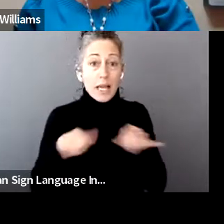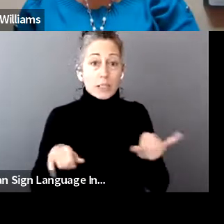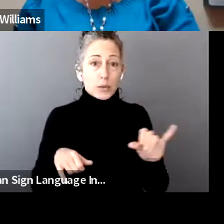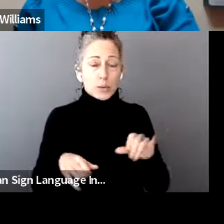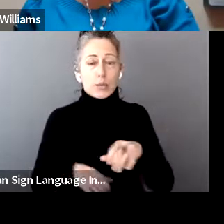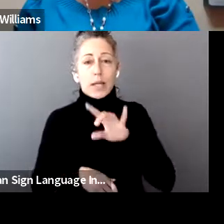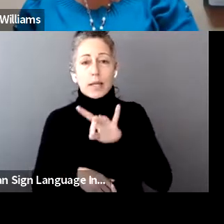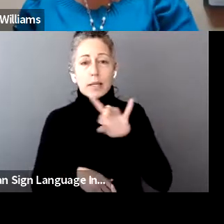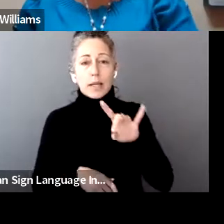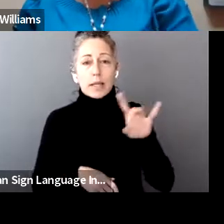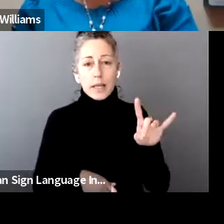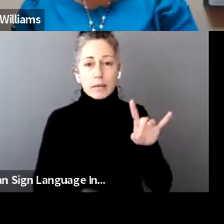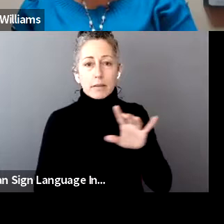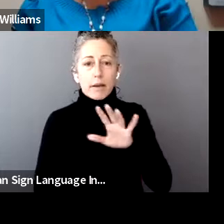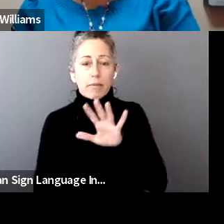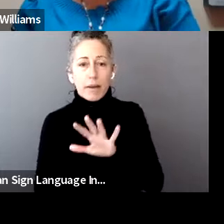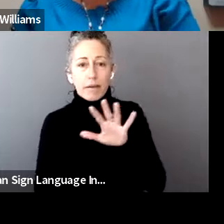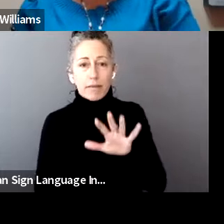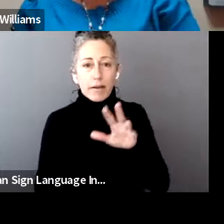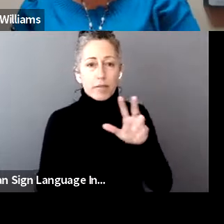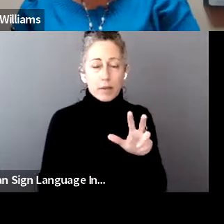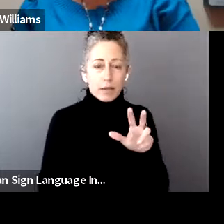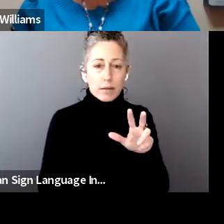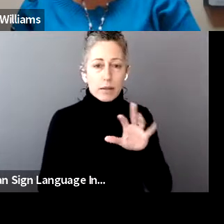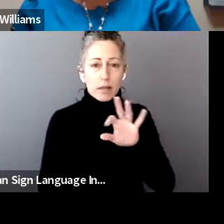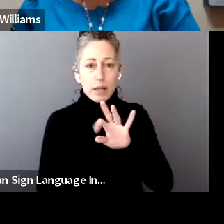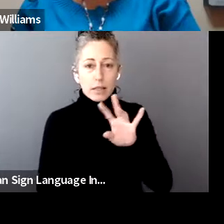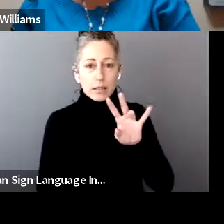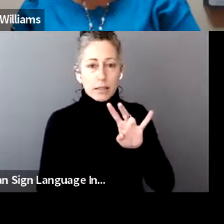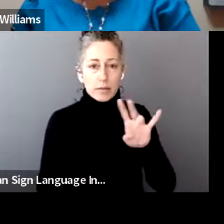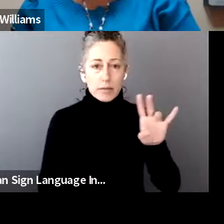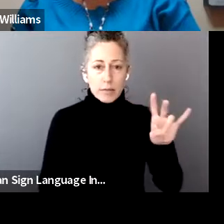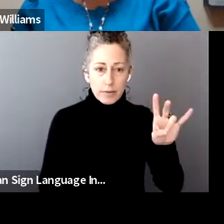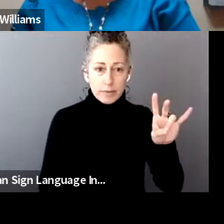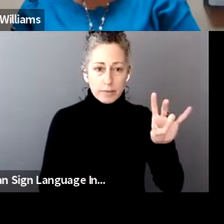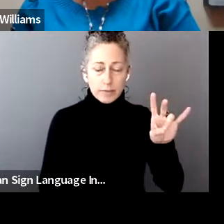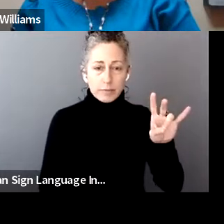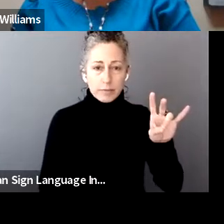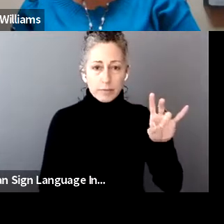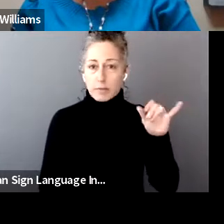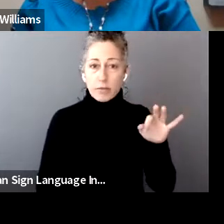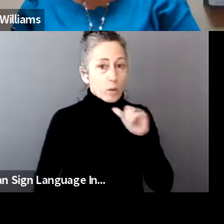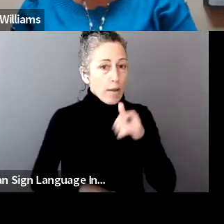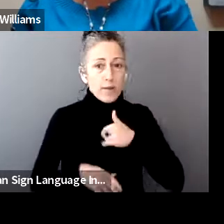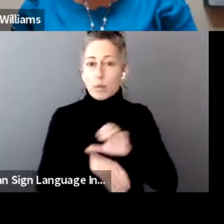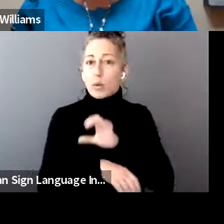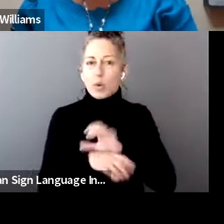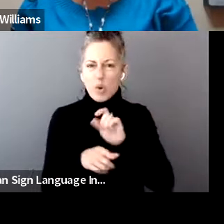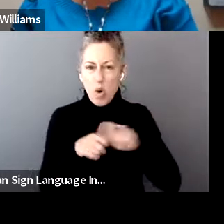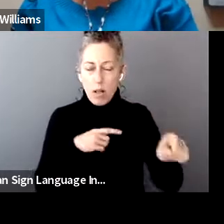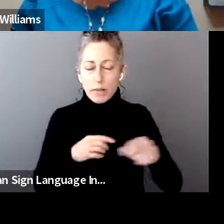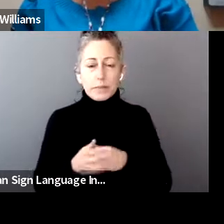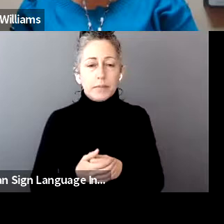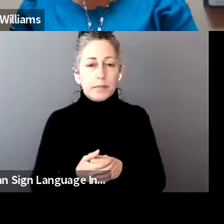-553-9777 for those without a computer. The site has